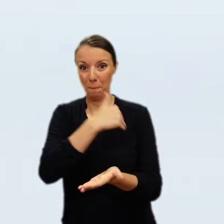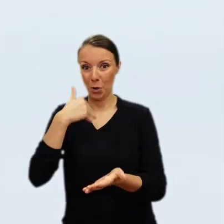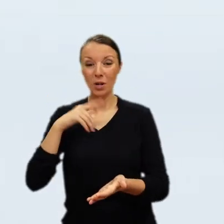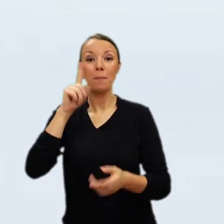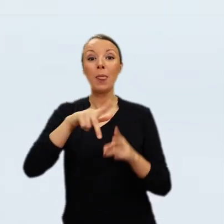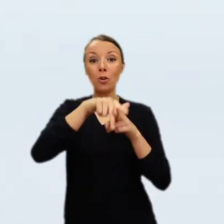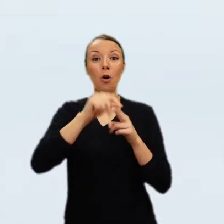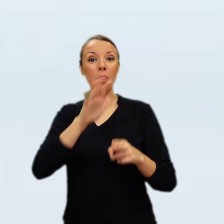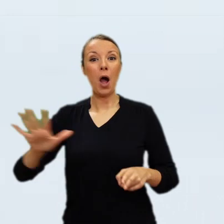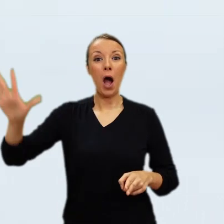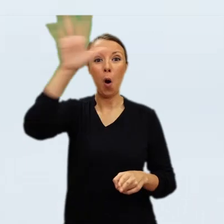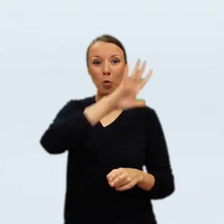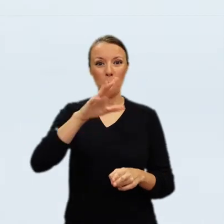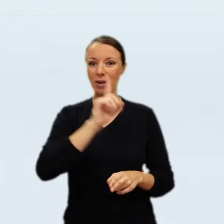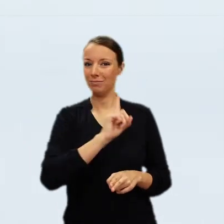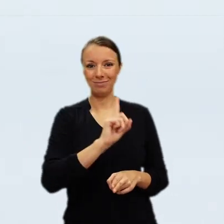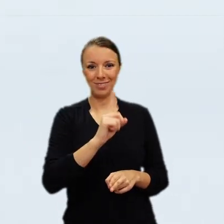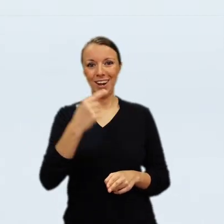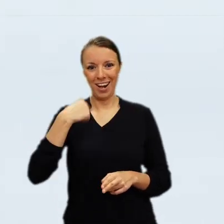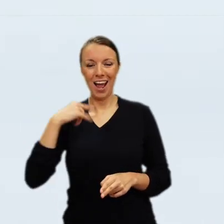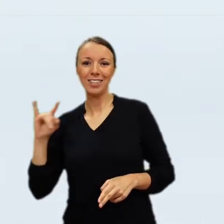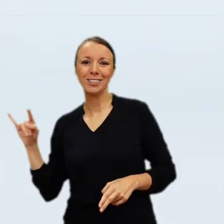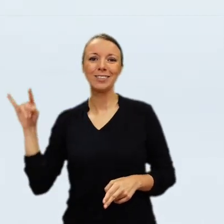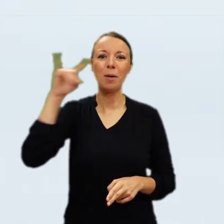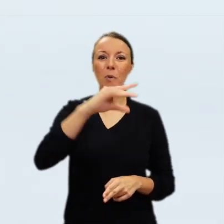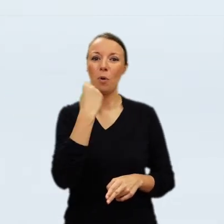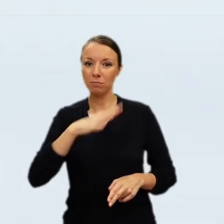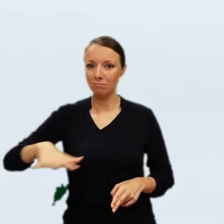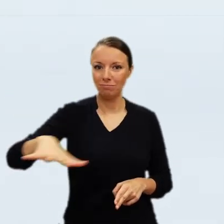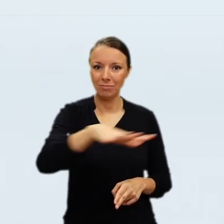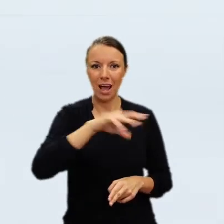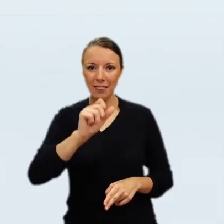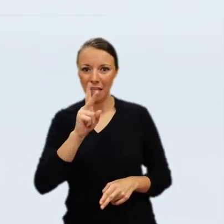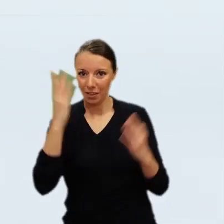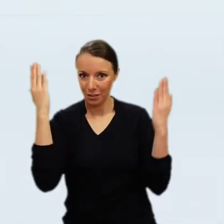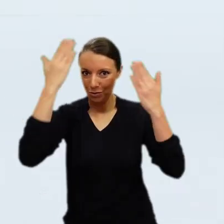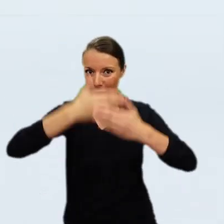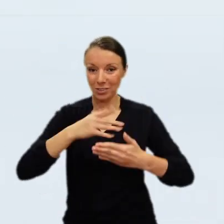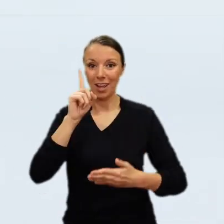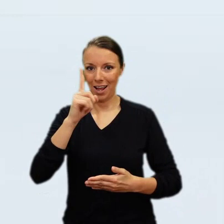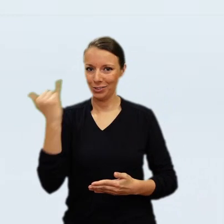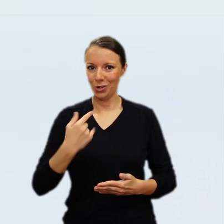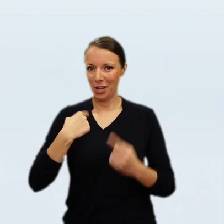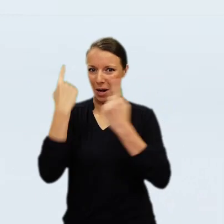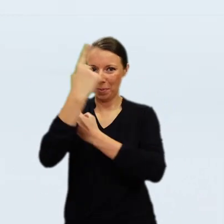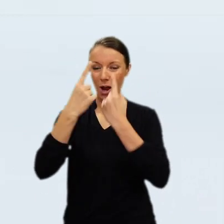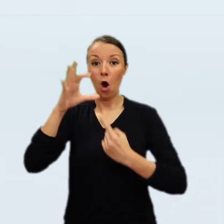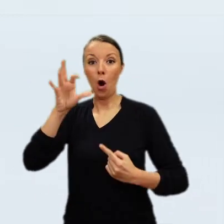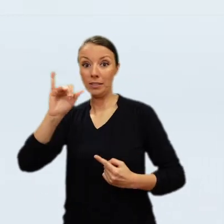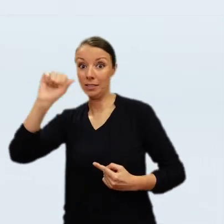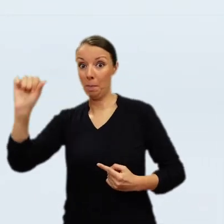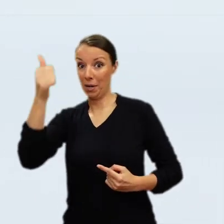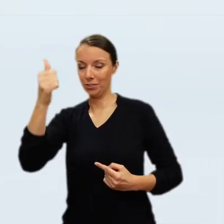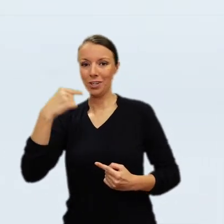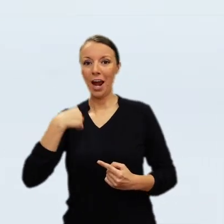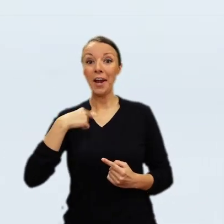Europe, I flew over the Atlantic overnight, but I kept thinking that I was the second person after Roginski to